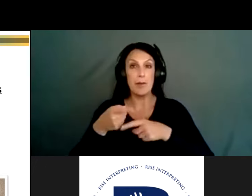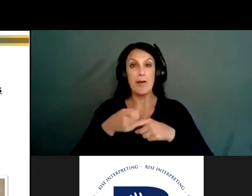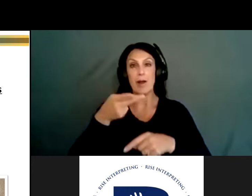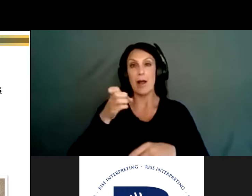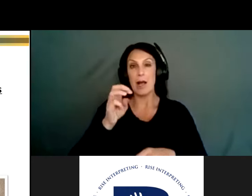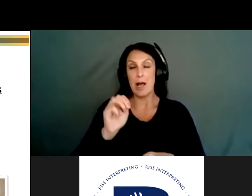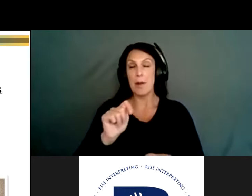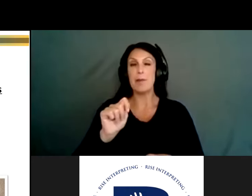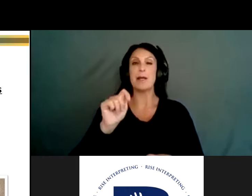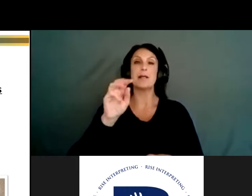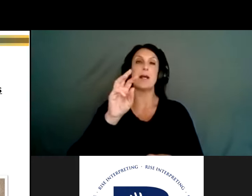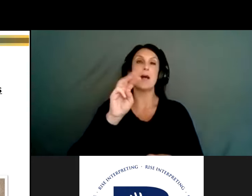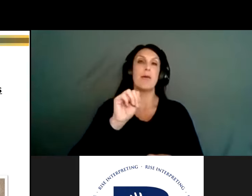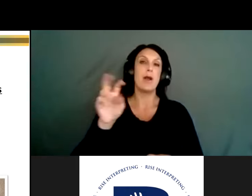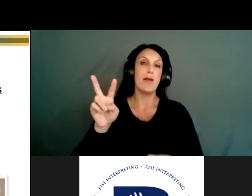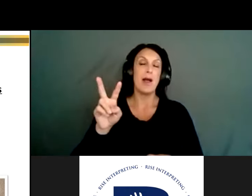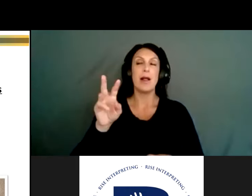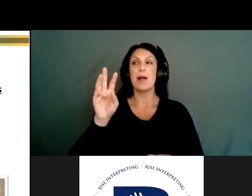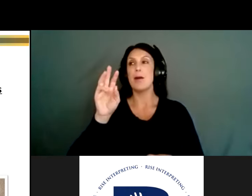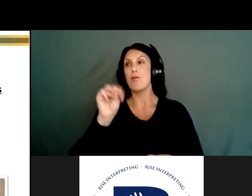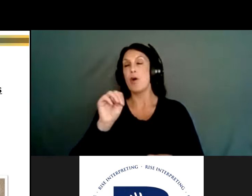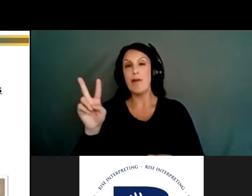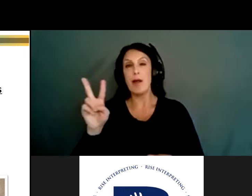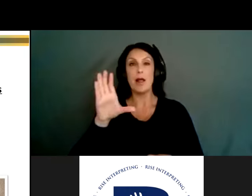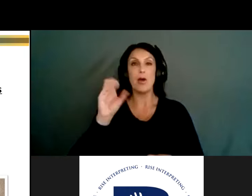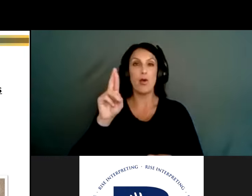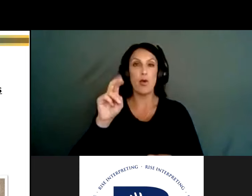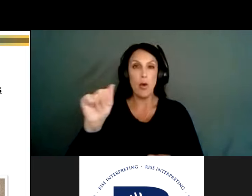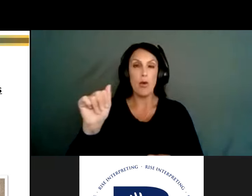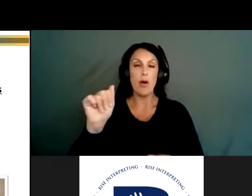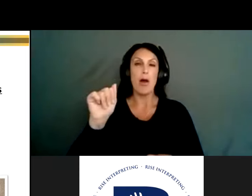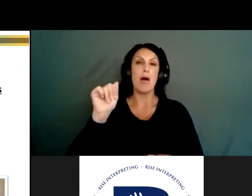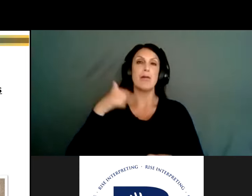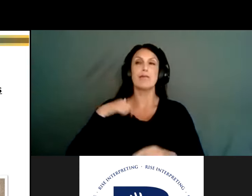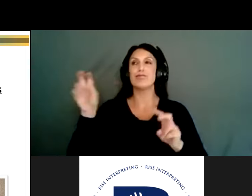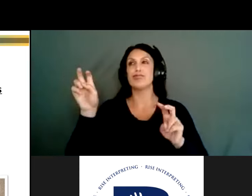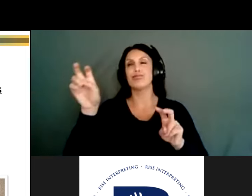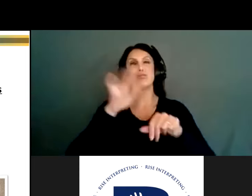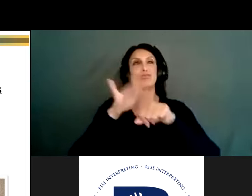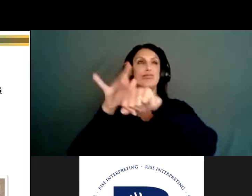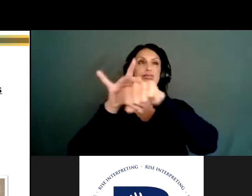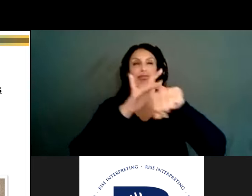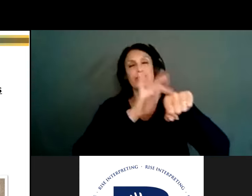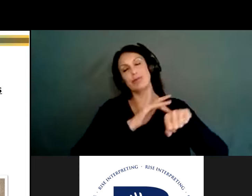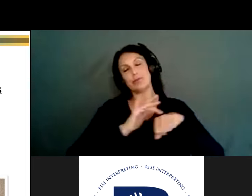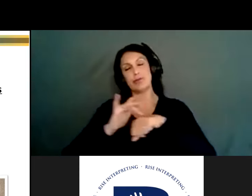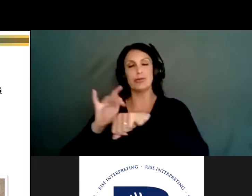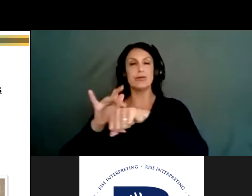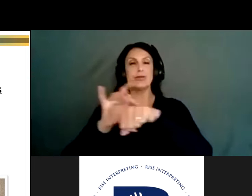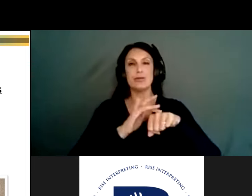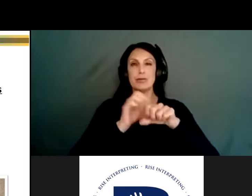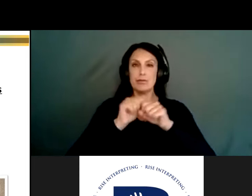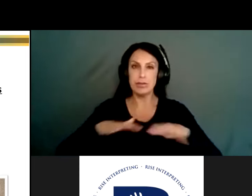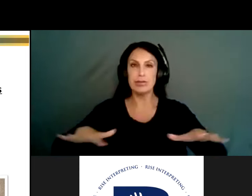Valley. Uh, Cat and I are in Riverside. Uh, Corona, um, has been in there a few times. Um, and just kind of what everyone else is doing. And